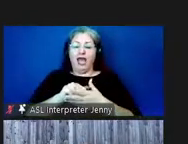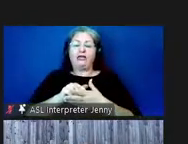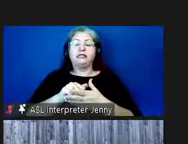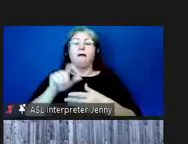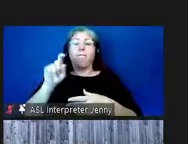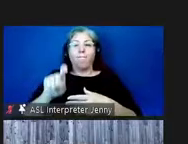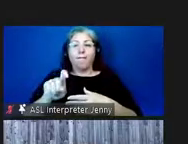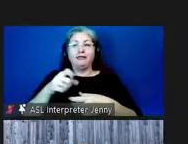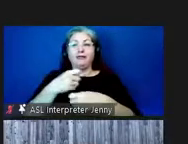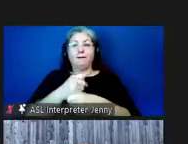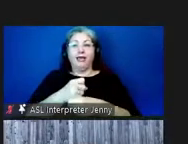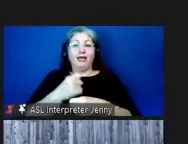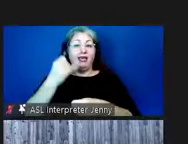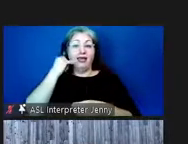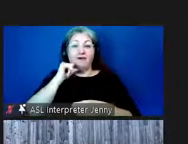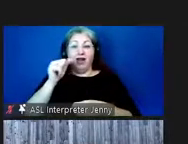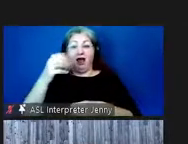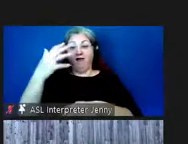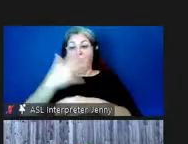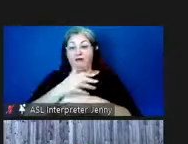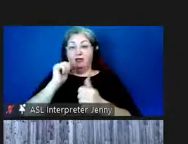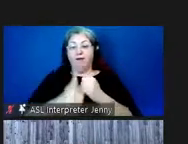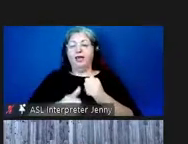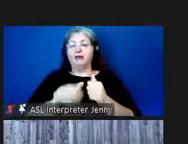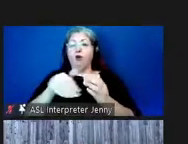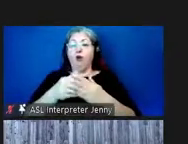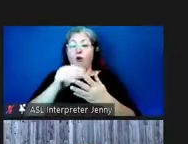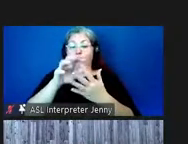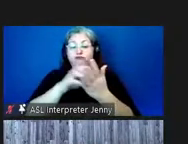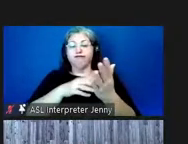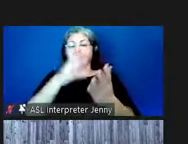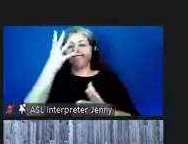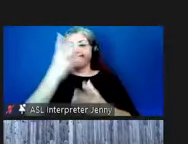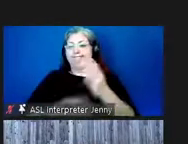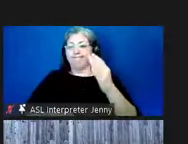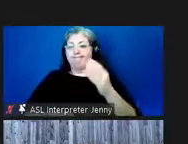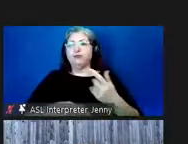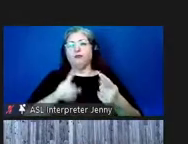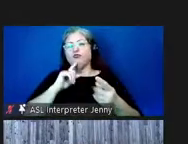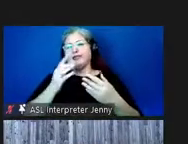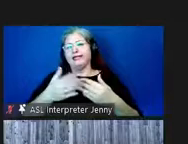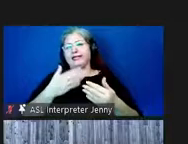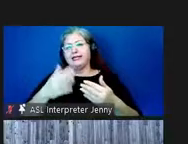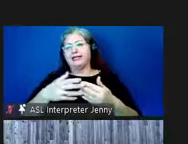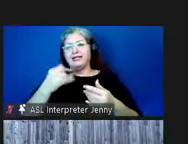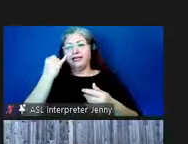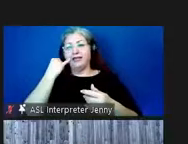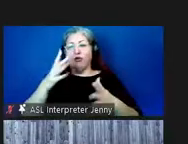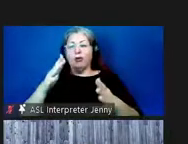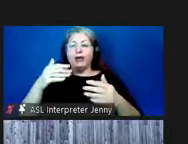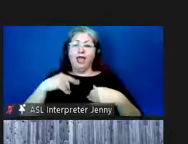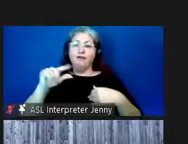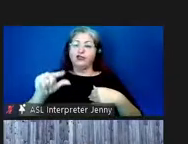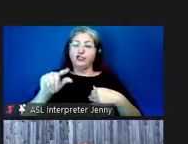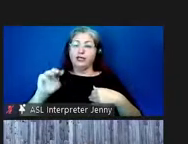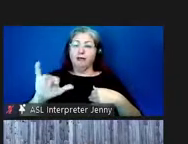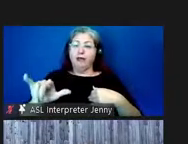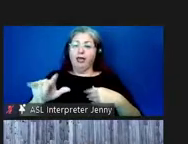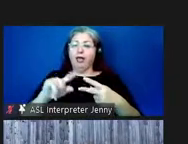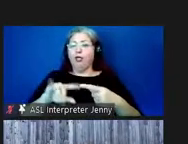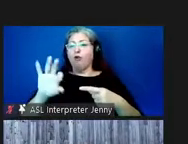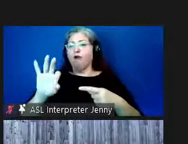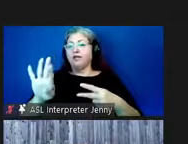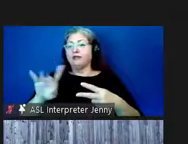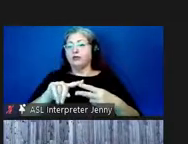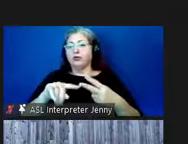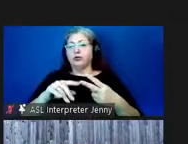will be lost it's like up to five days so you want to make sure that you create a glitch account it's pretty easy if you already have an email or a gmail account or facebook account